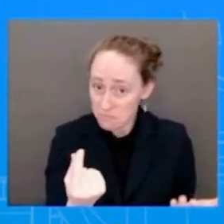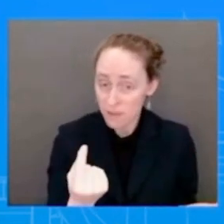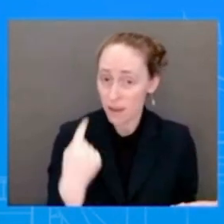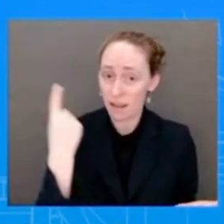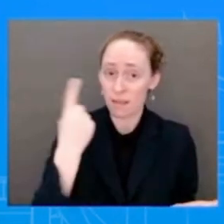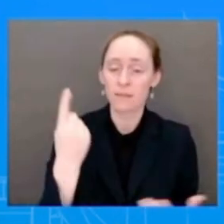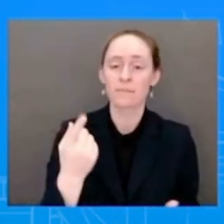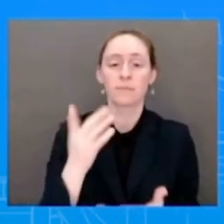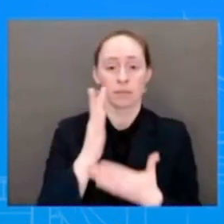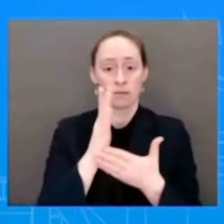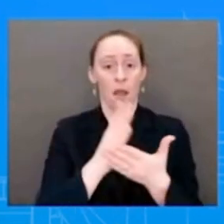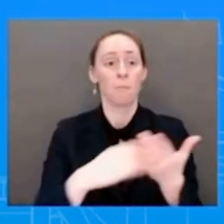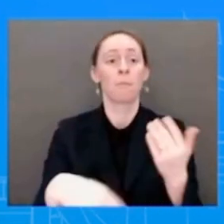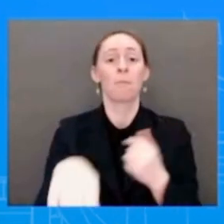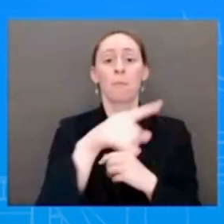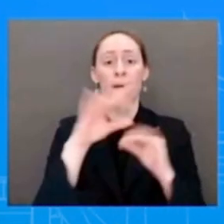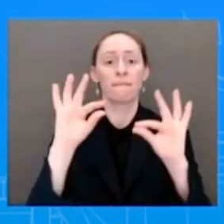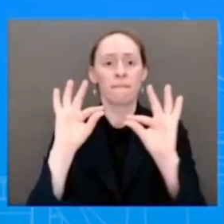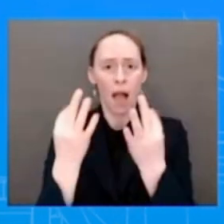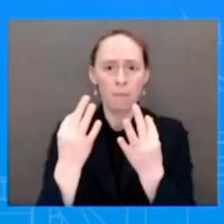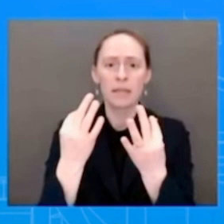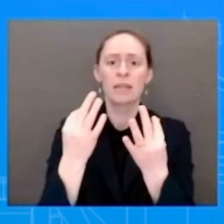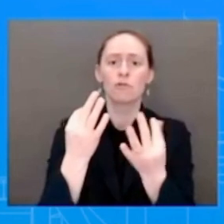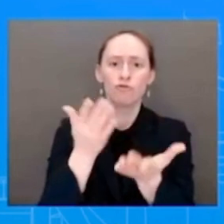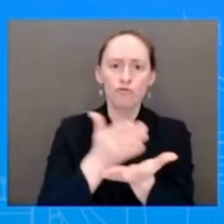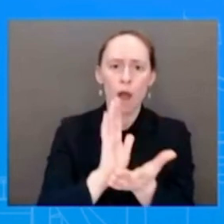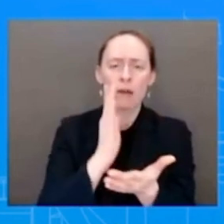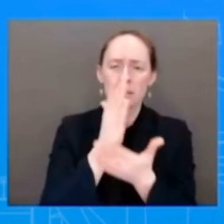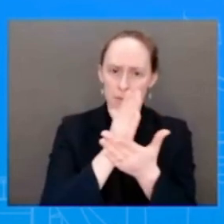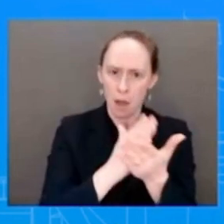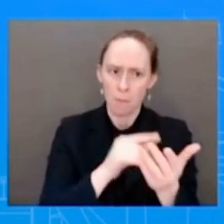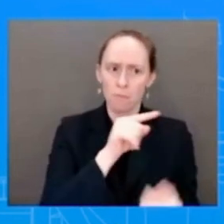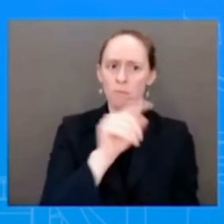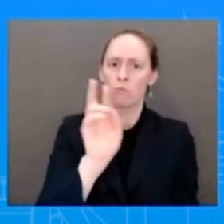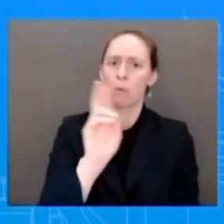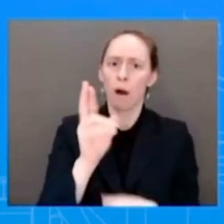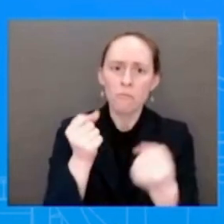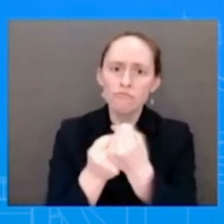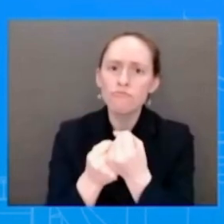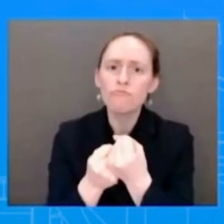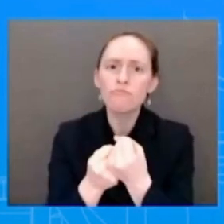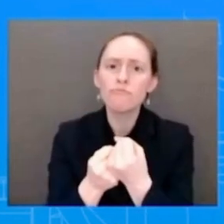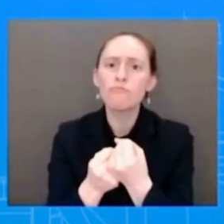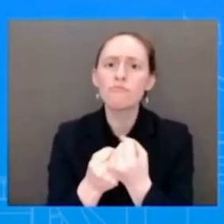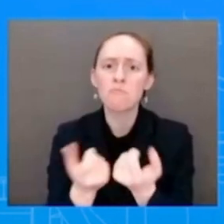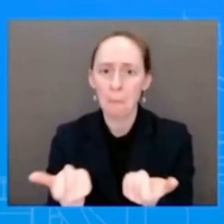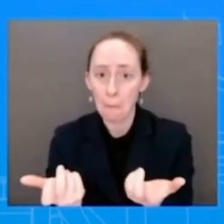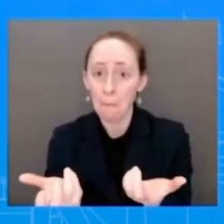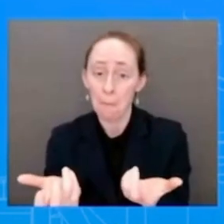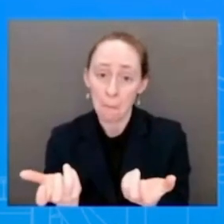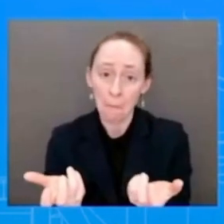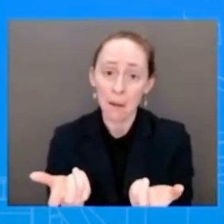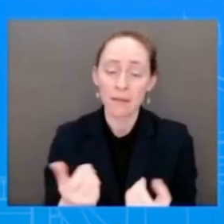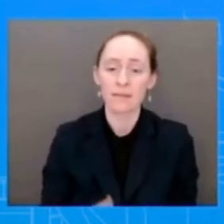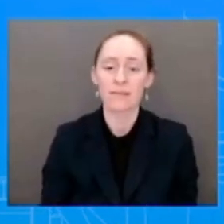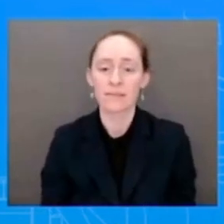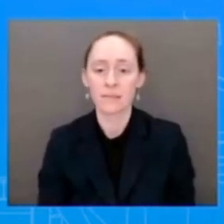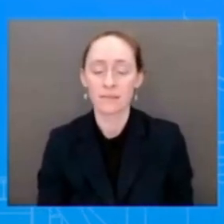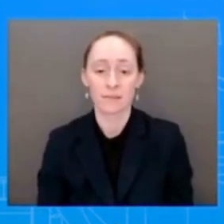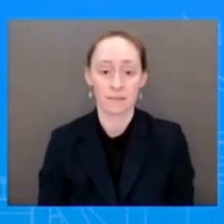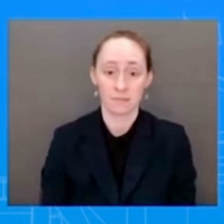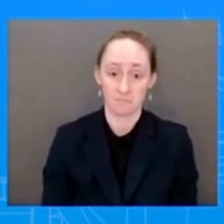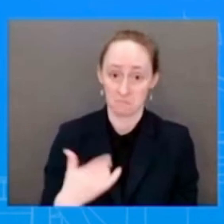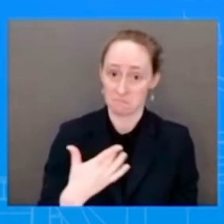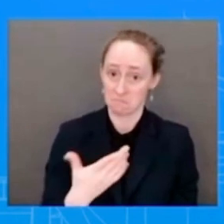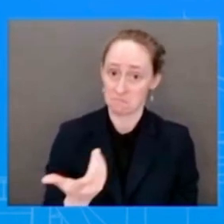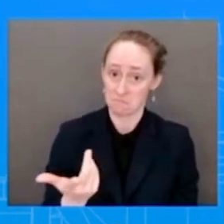on the issue of reproductive rights, like, where are you guys with trying to move more moderate Republicans? Well, the President has been